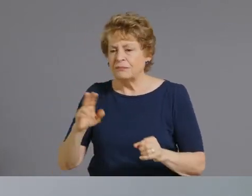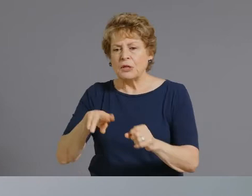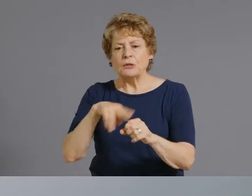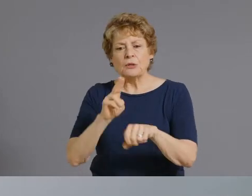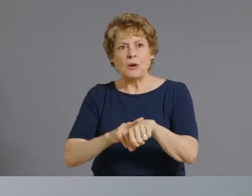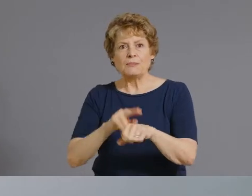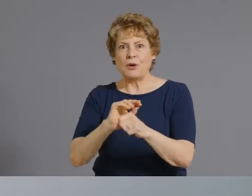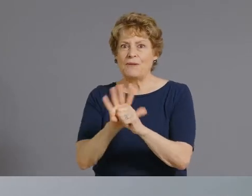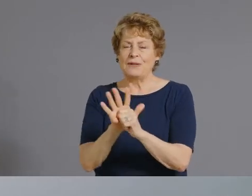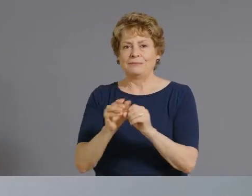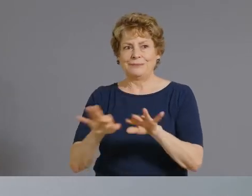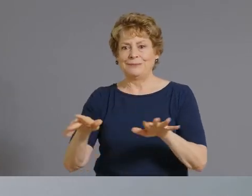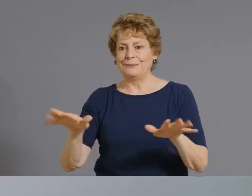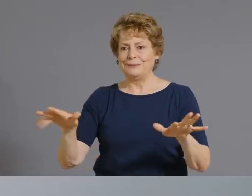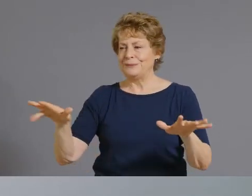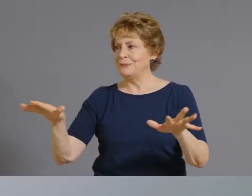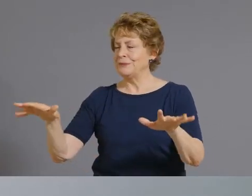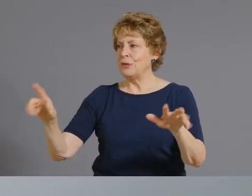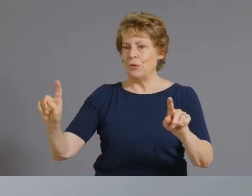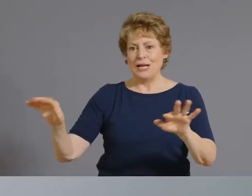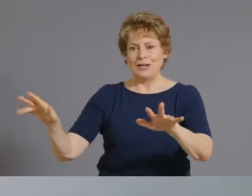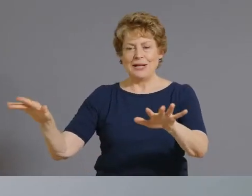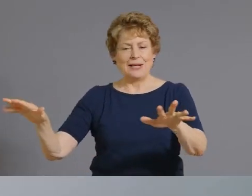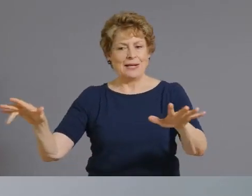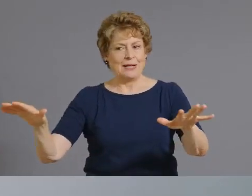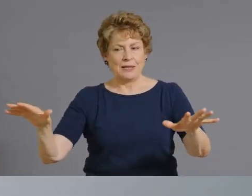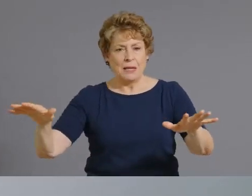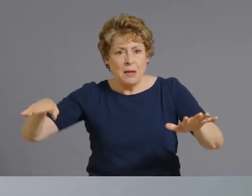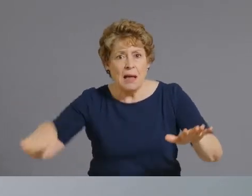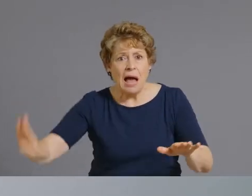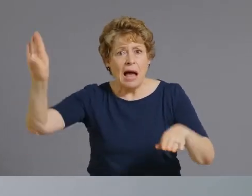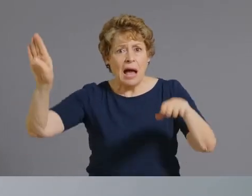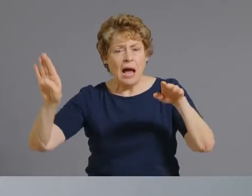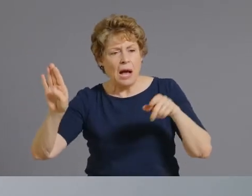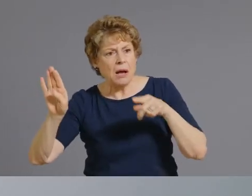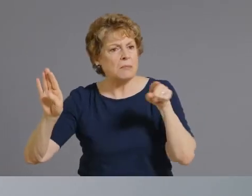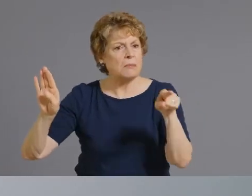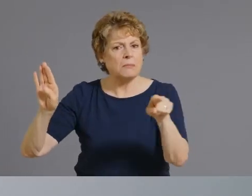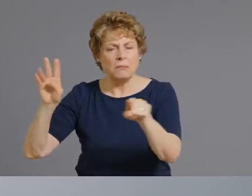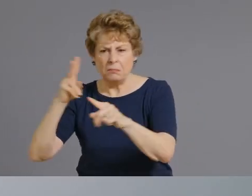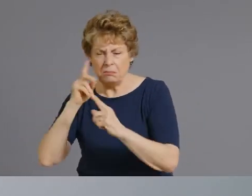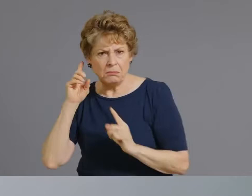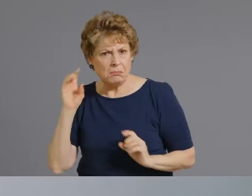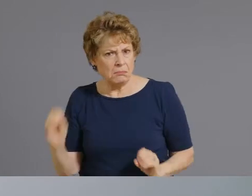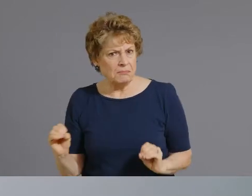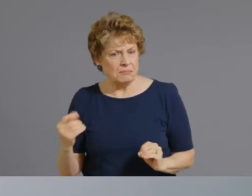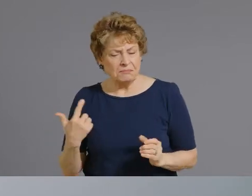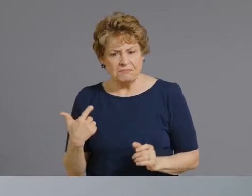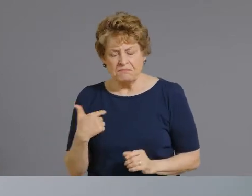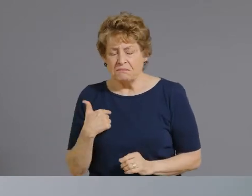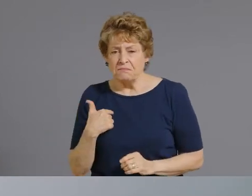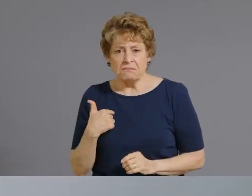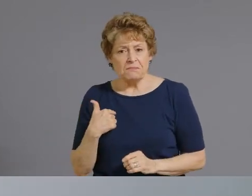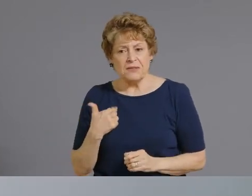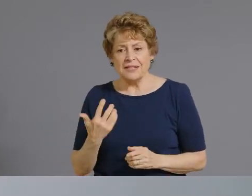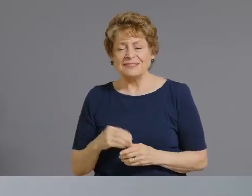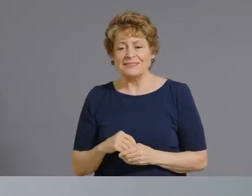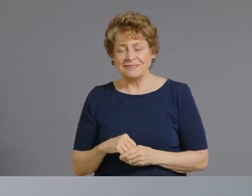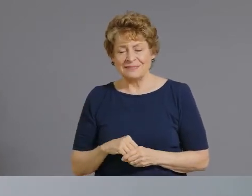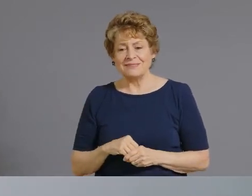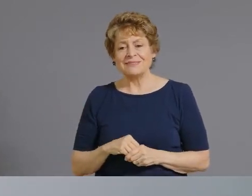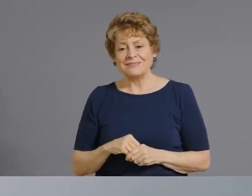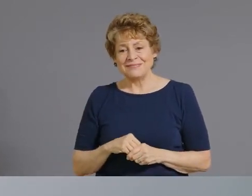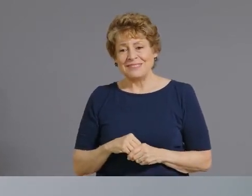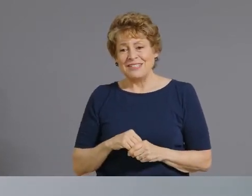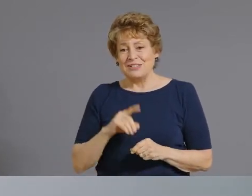what you are seeing the majority of those cases or of those events is is the back cleanup so they're going